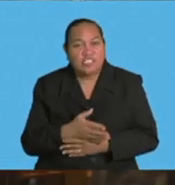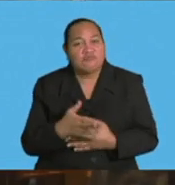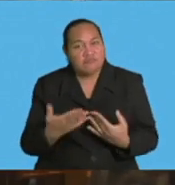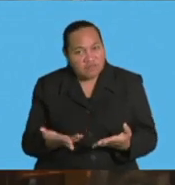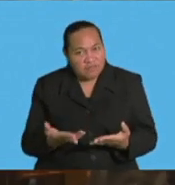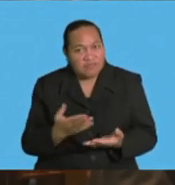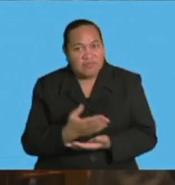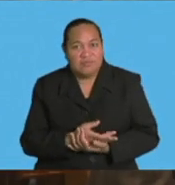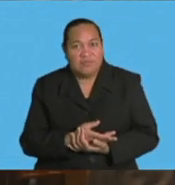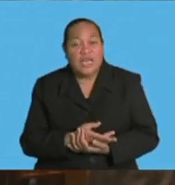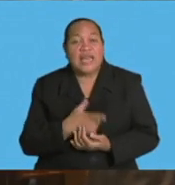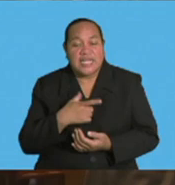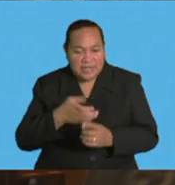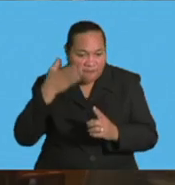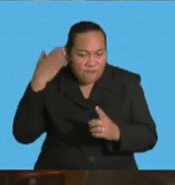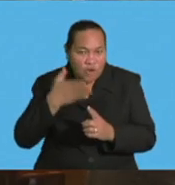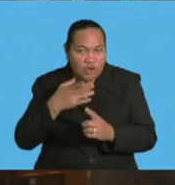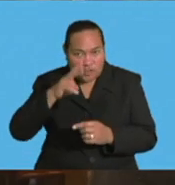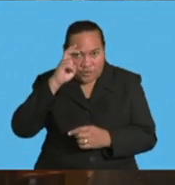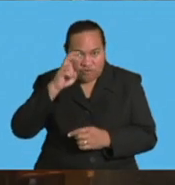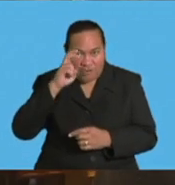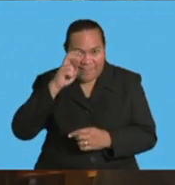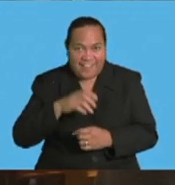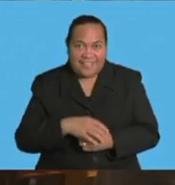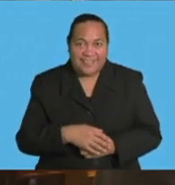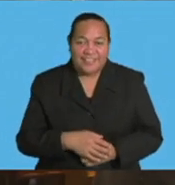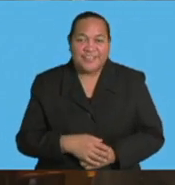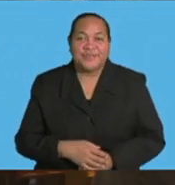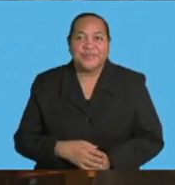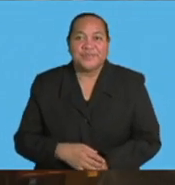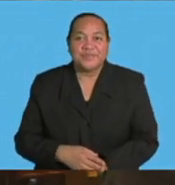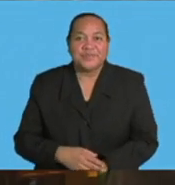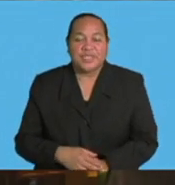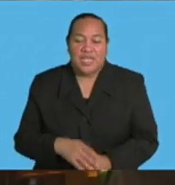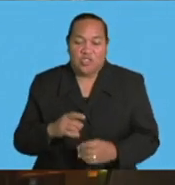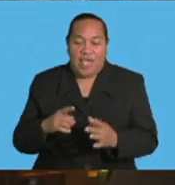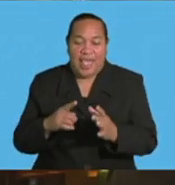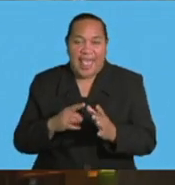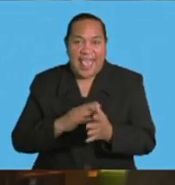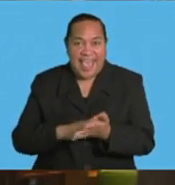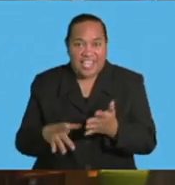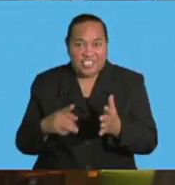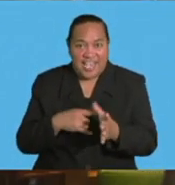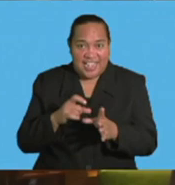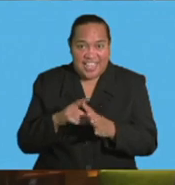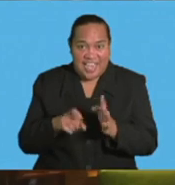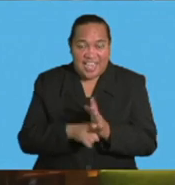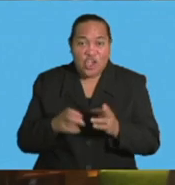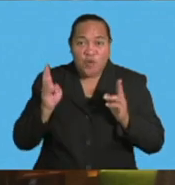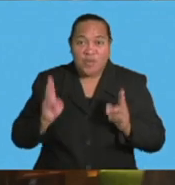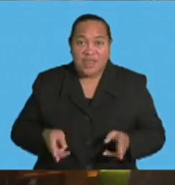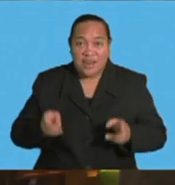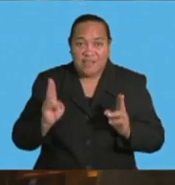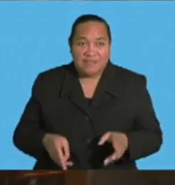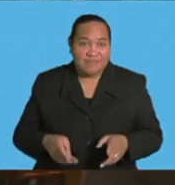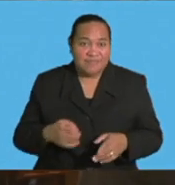focus of the training. Apart from HADR, Humanitarian Assistance and Disaster